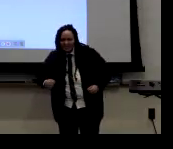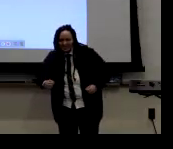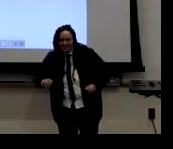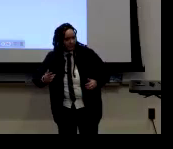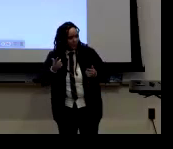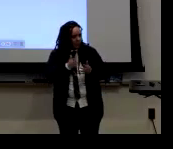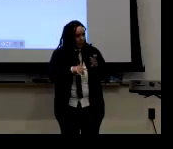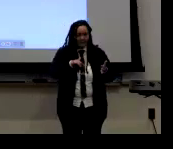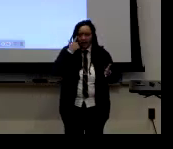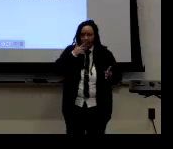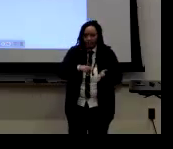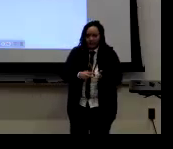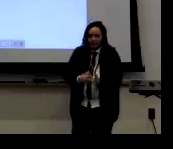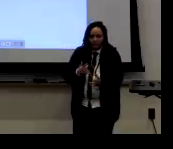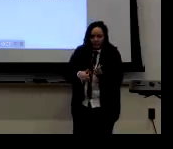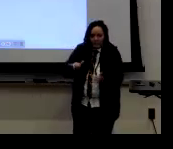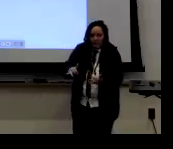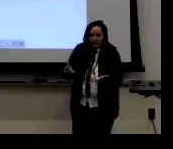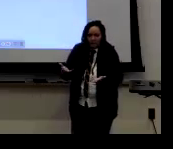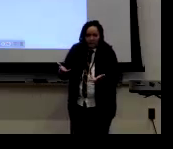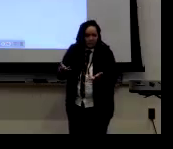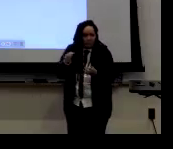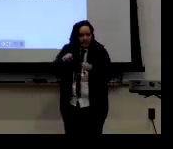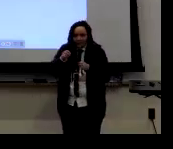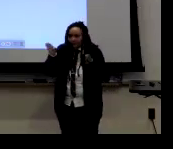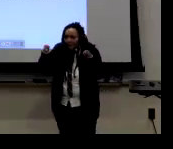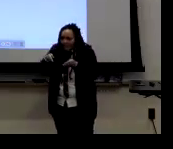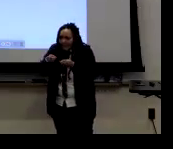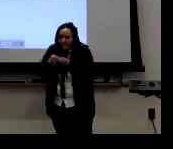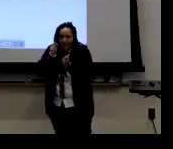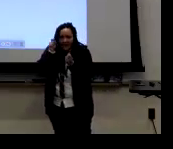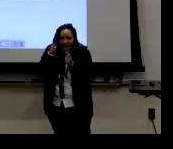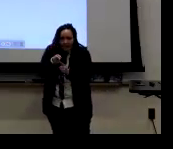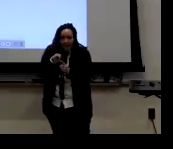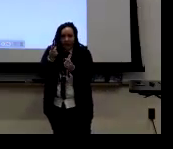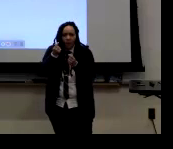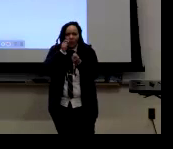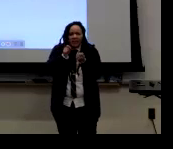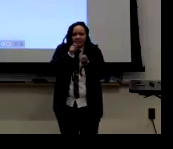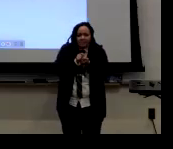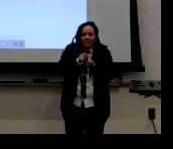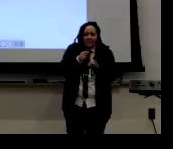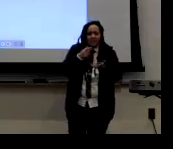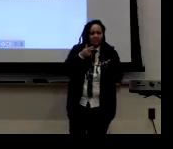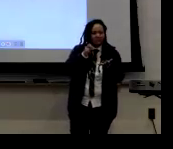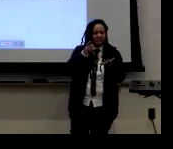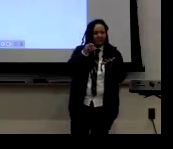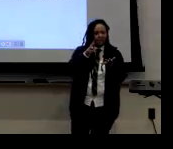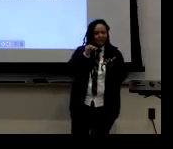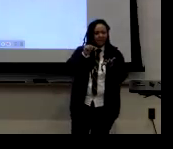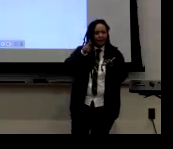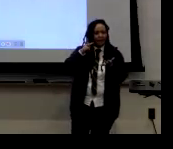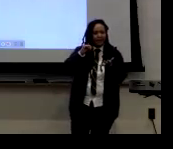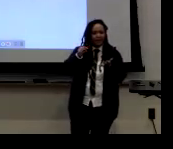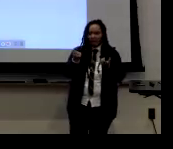is it only just, you know, to look tough or like, what does it mean to be a masculine signers? And so I wanted to get more specific